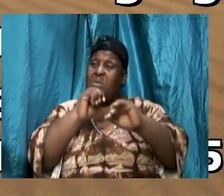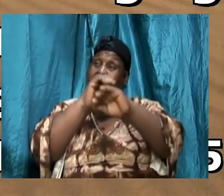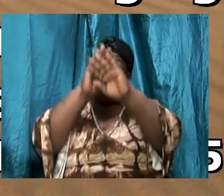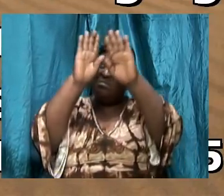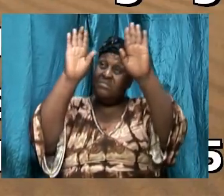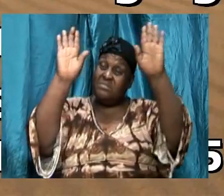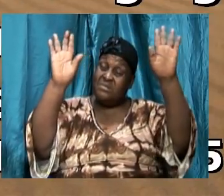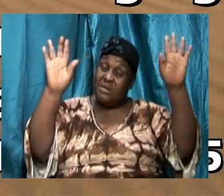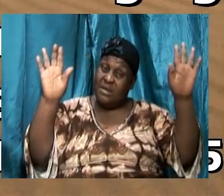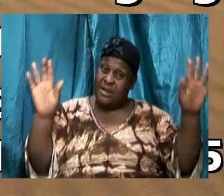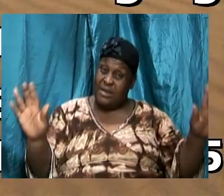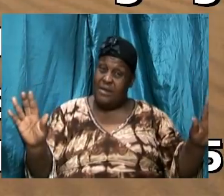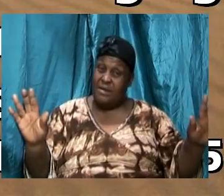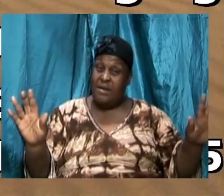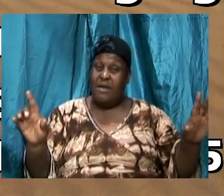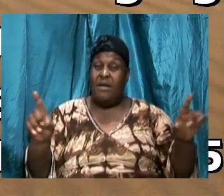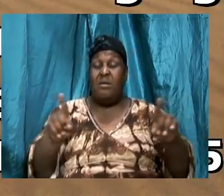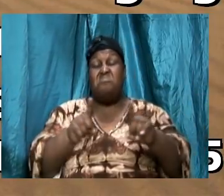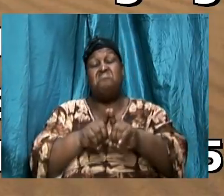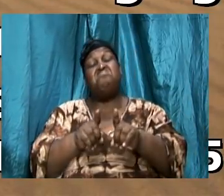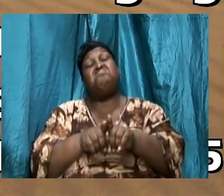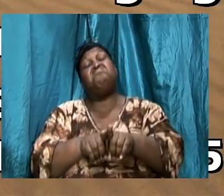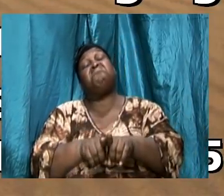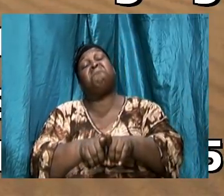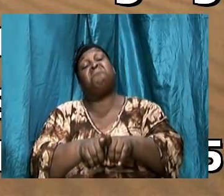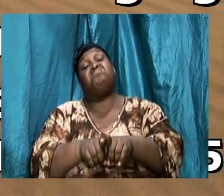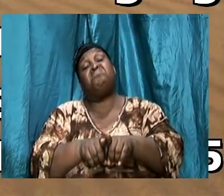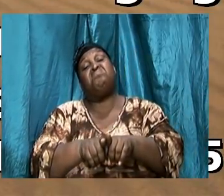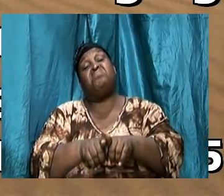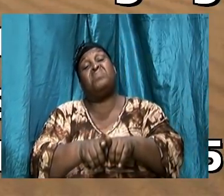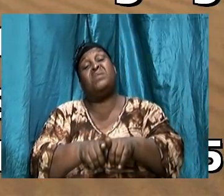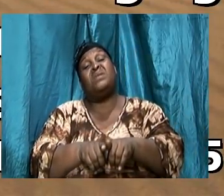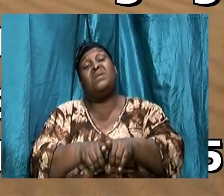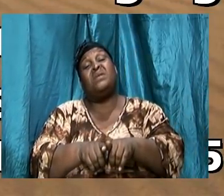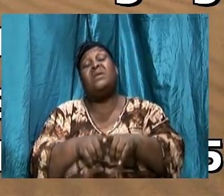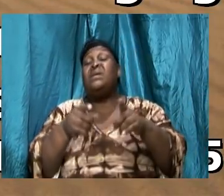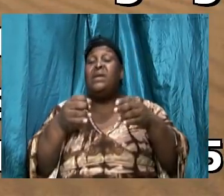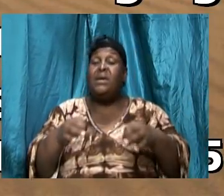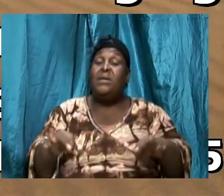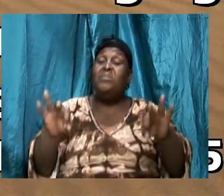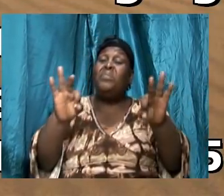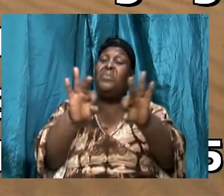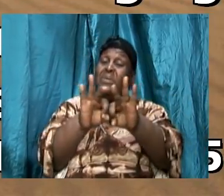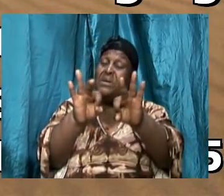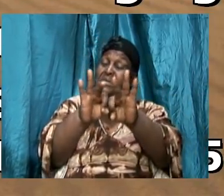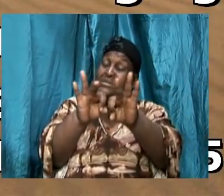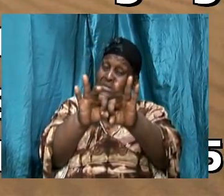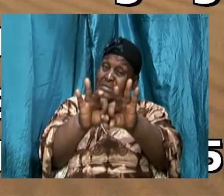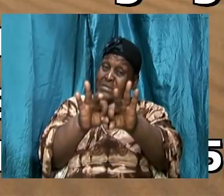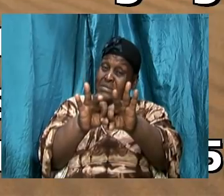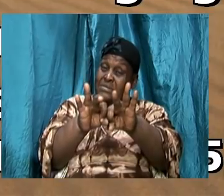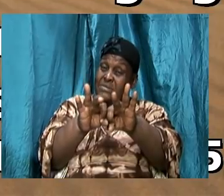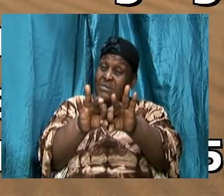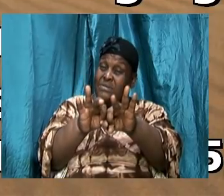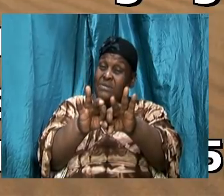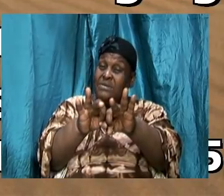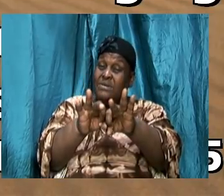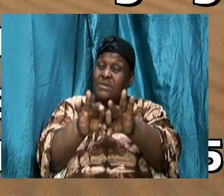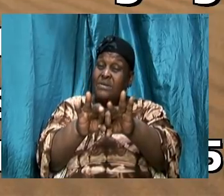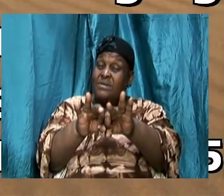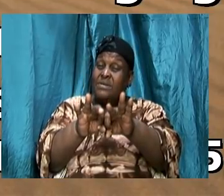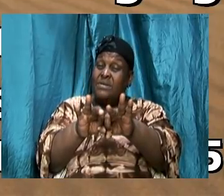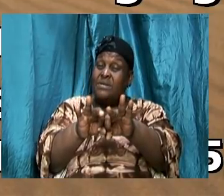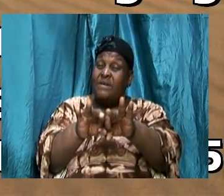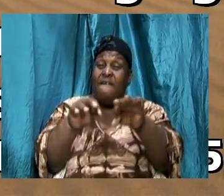as to the critical importance. The